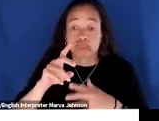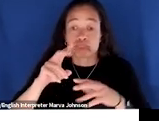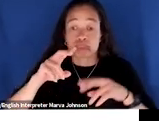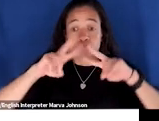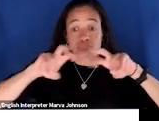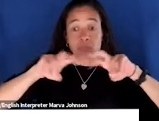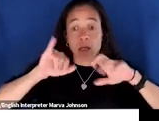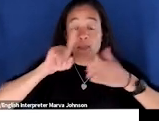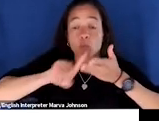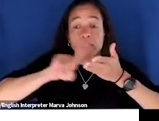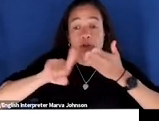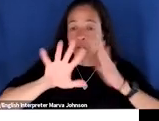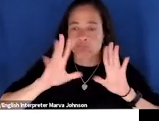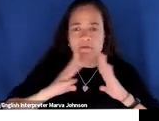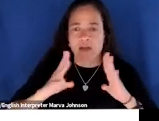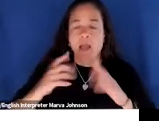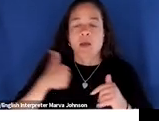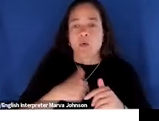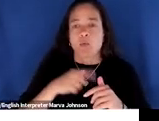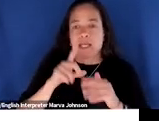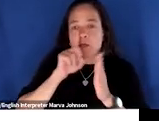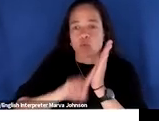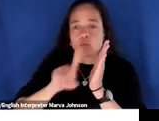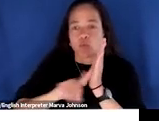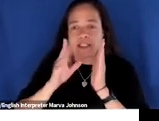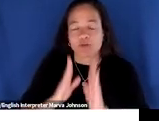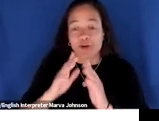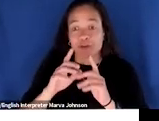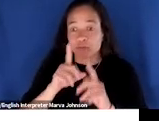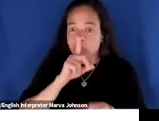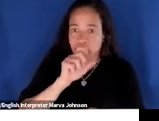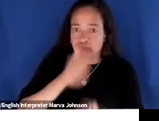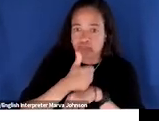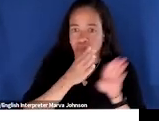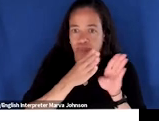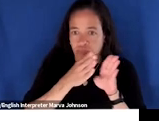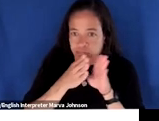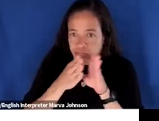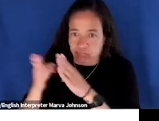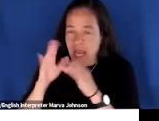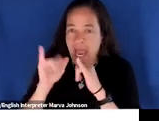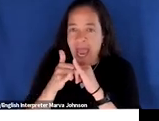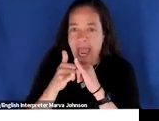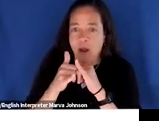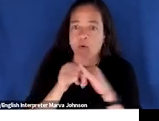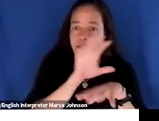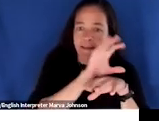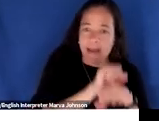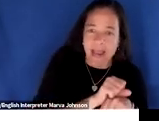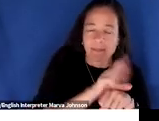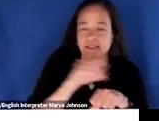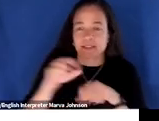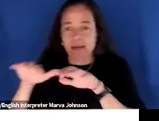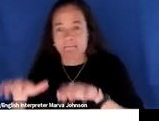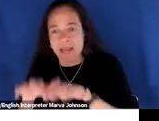we researchers are really starting to get our ducks in a row when it comes to thinking about integrating um habits and behaviors